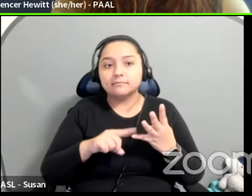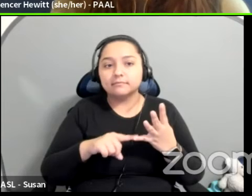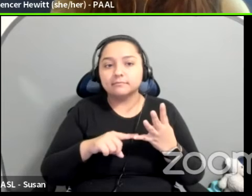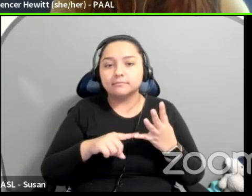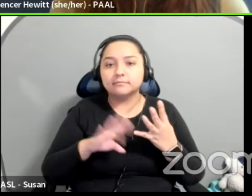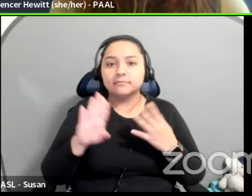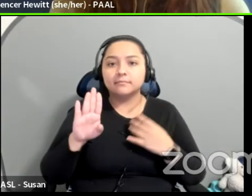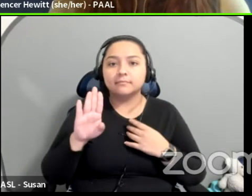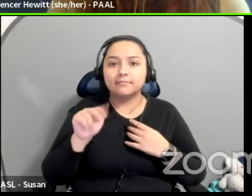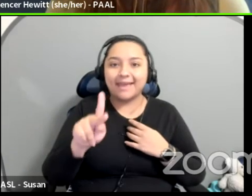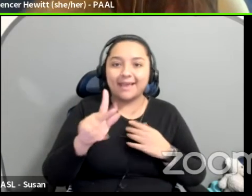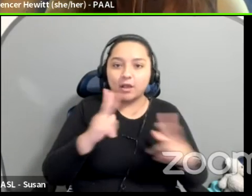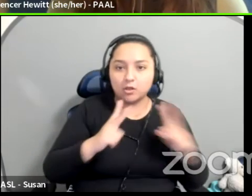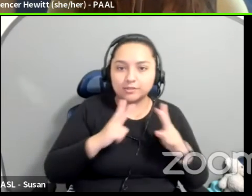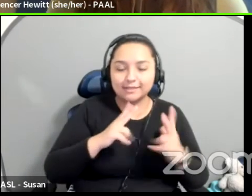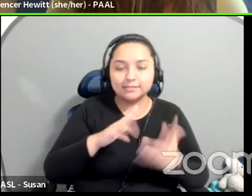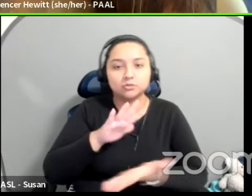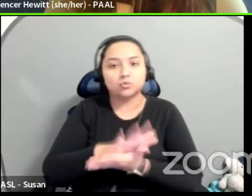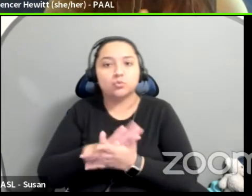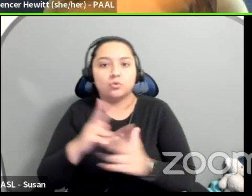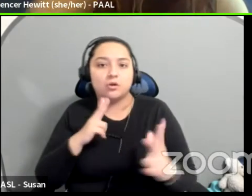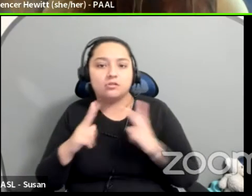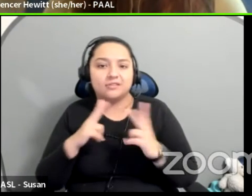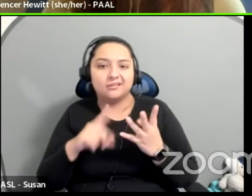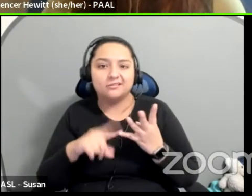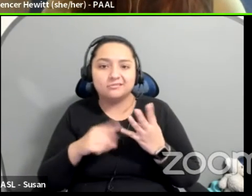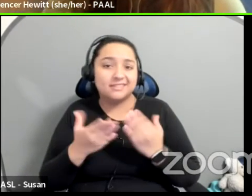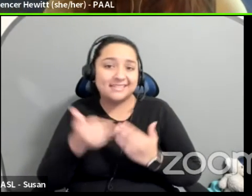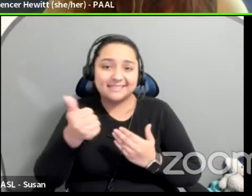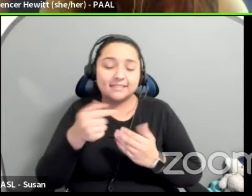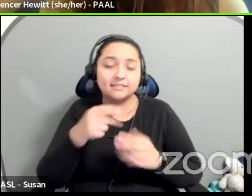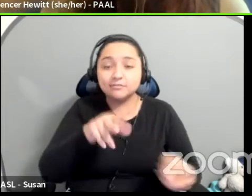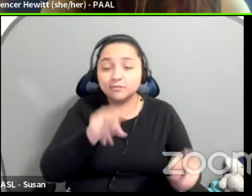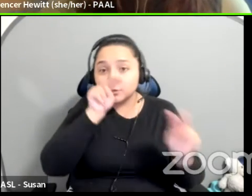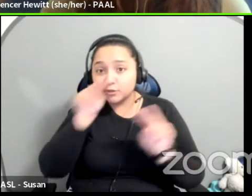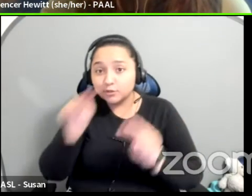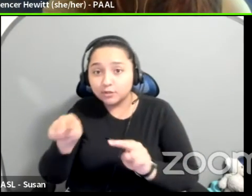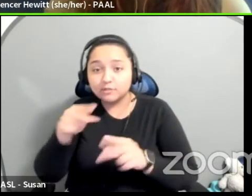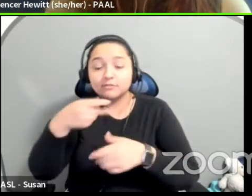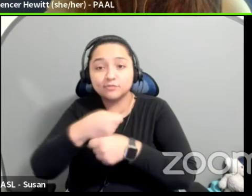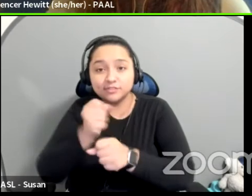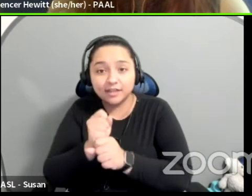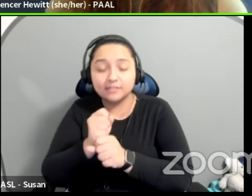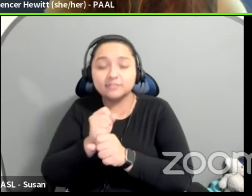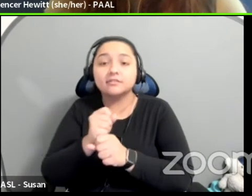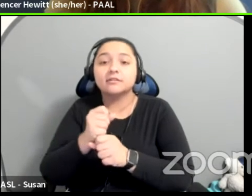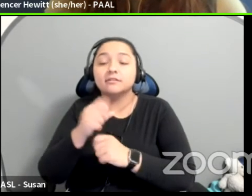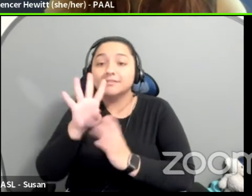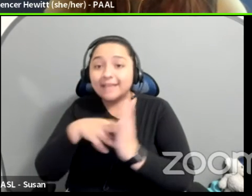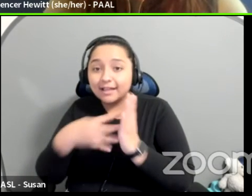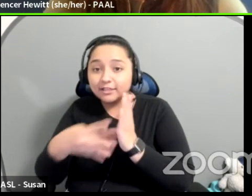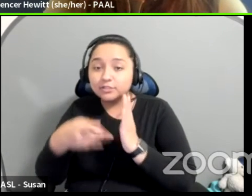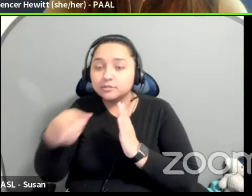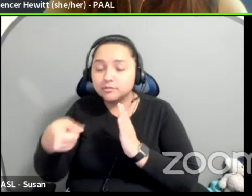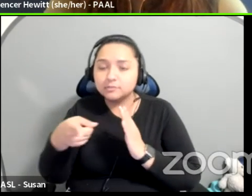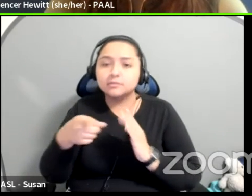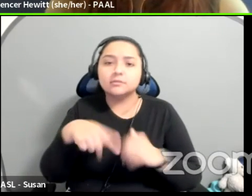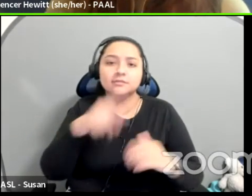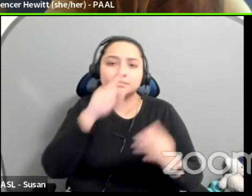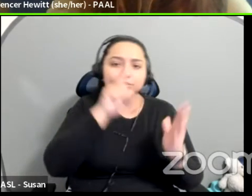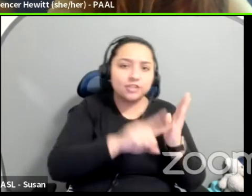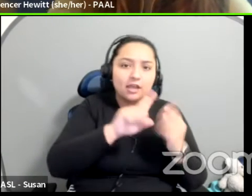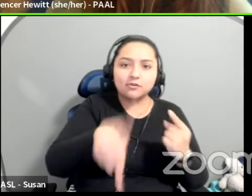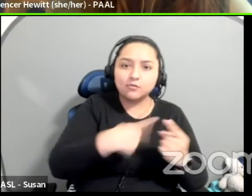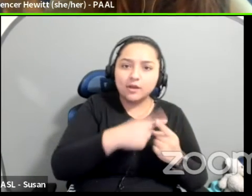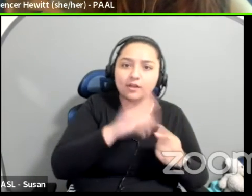holidays and school holidays. One of the easiest ones, look at your production calendar circled holidays. When the schools in your area are going to be closed,